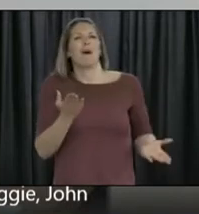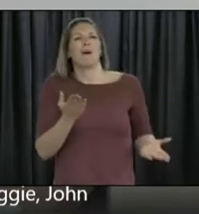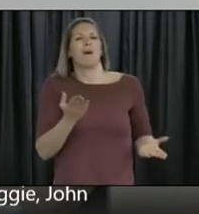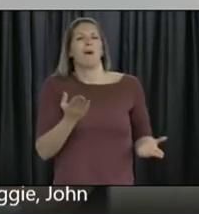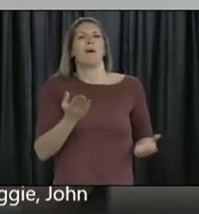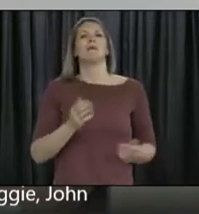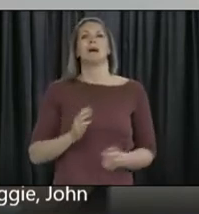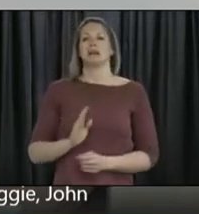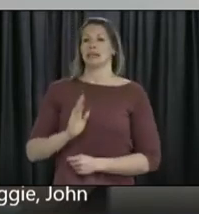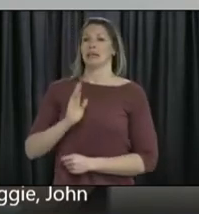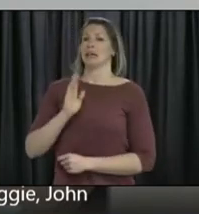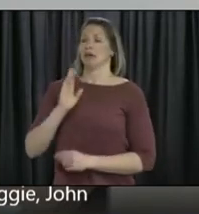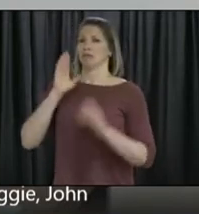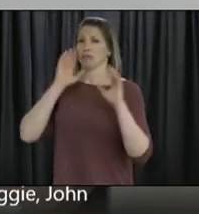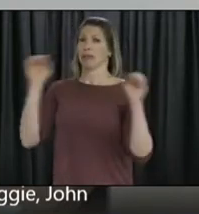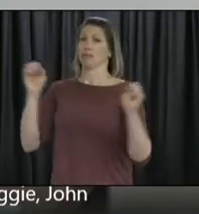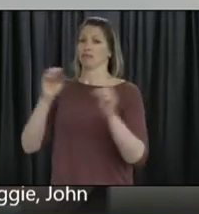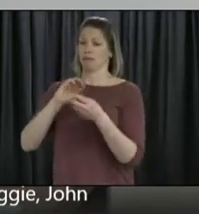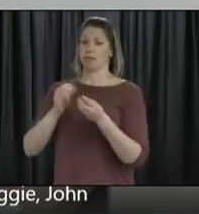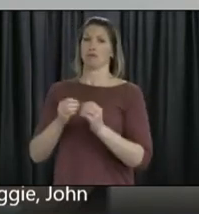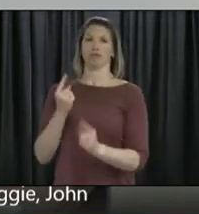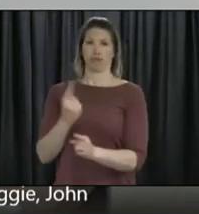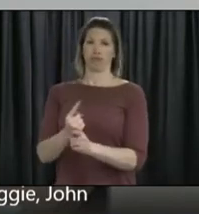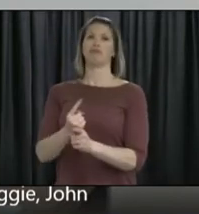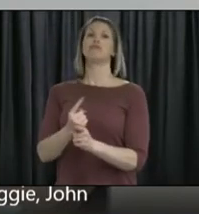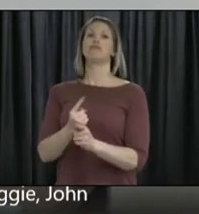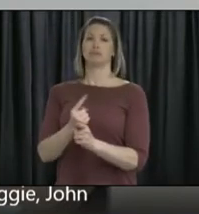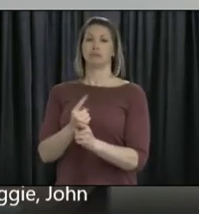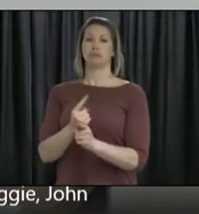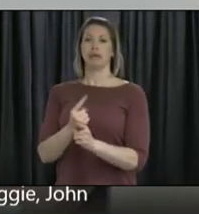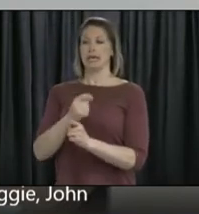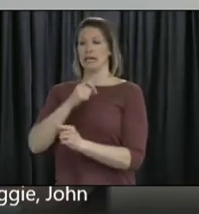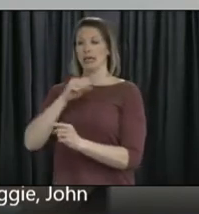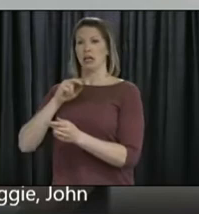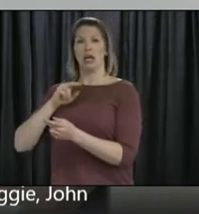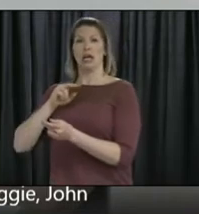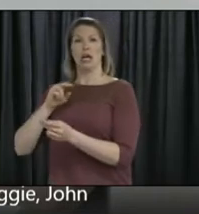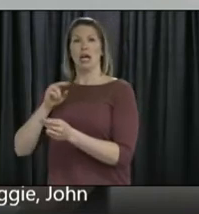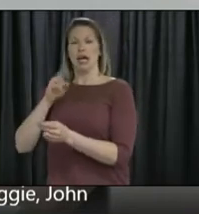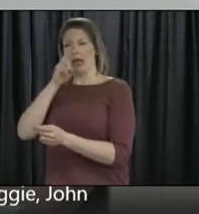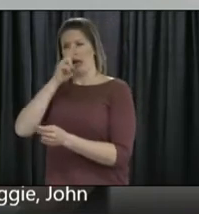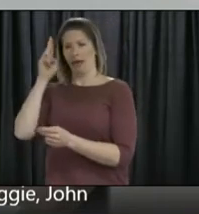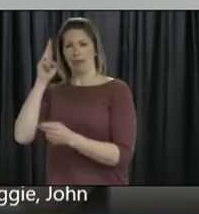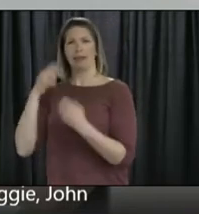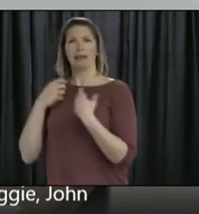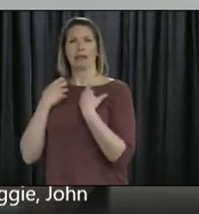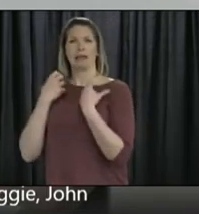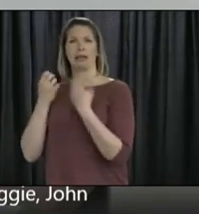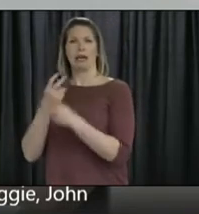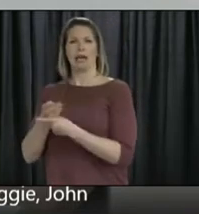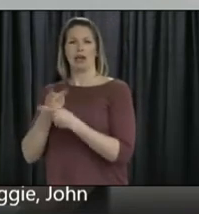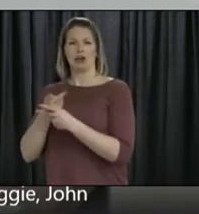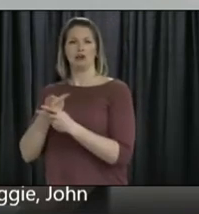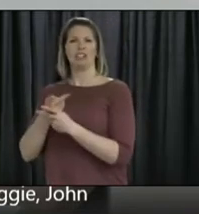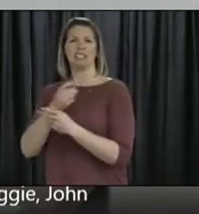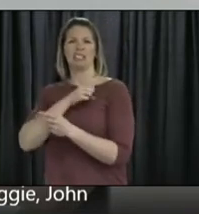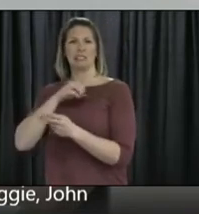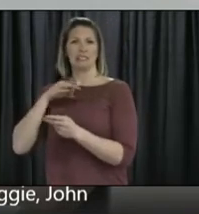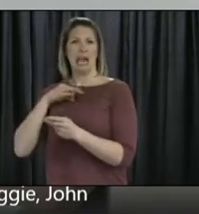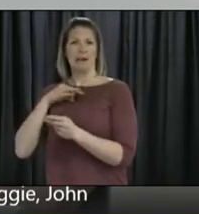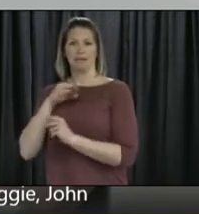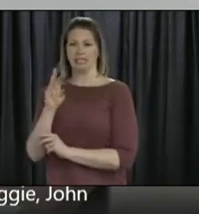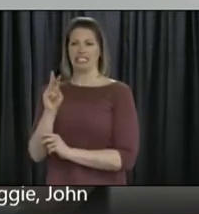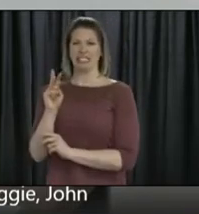are accurate. The only comment I'd make about the staff who tested positive is that data is from the beginning of